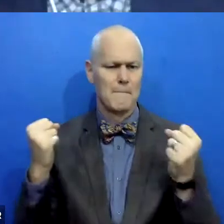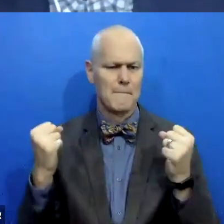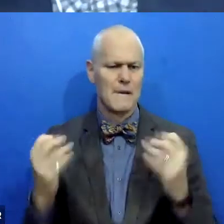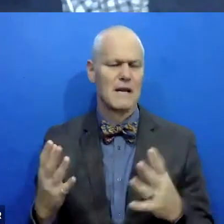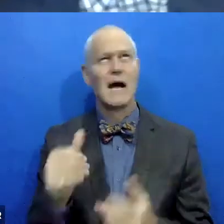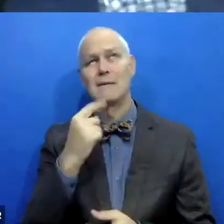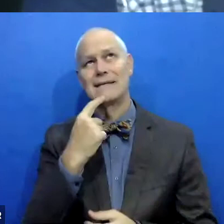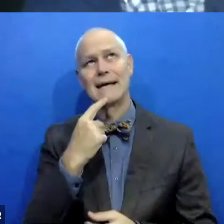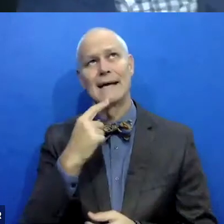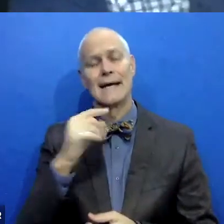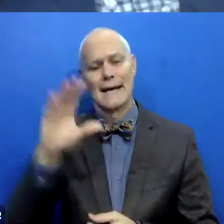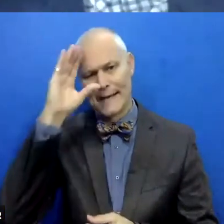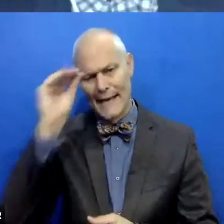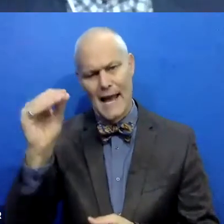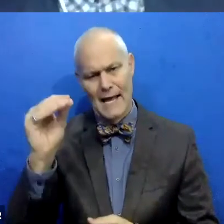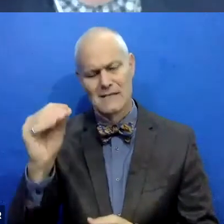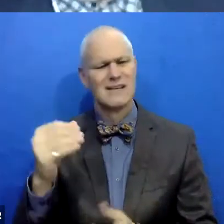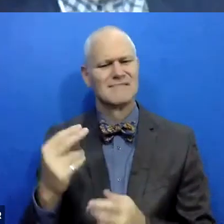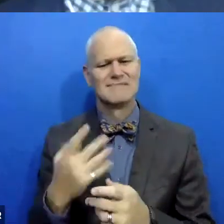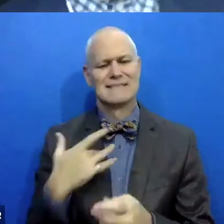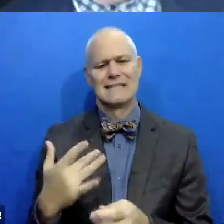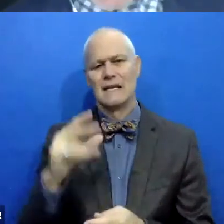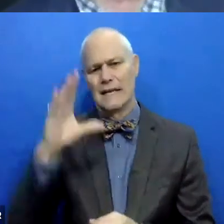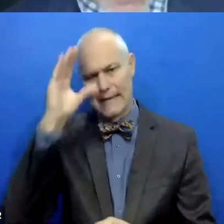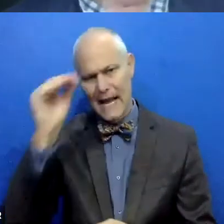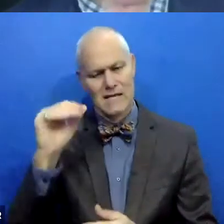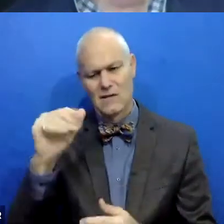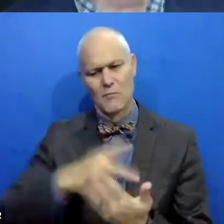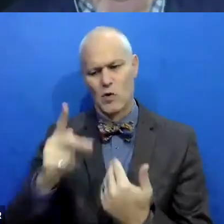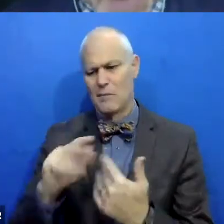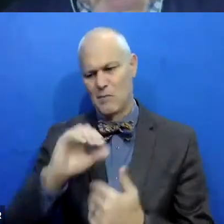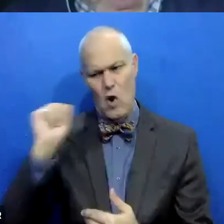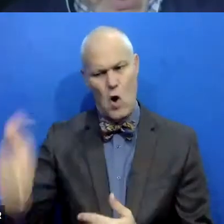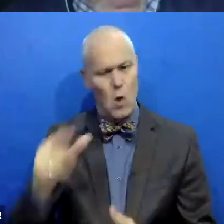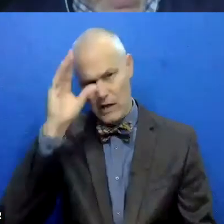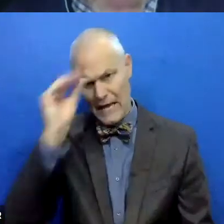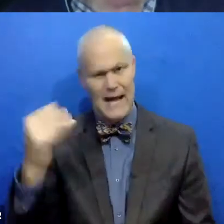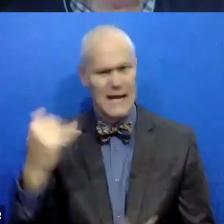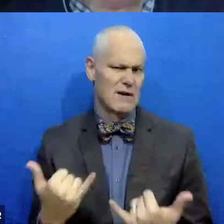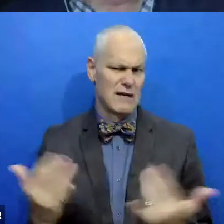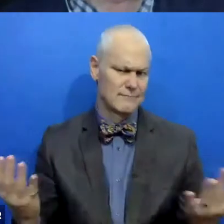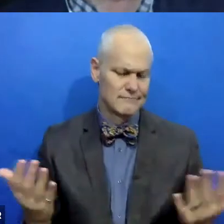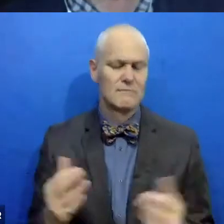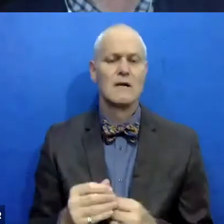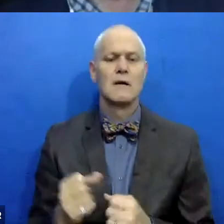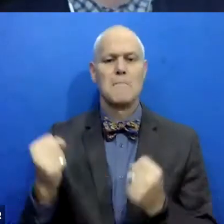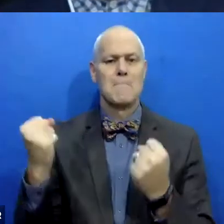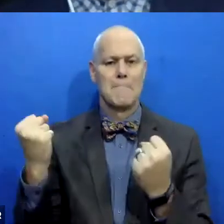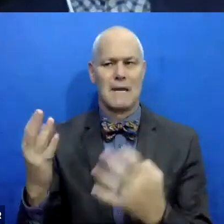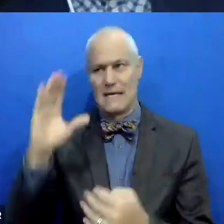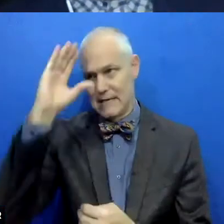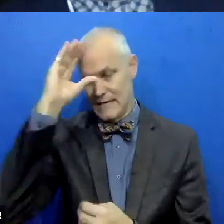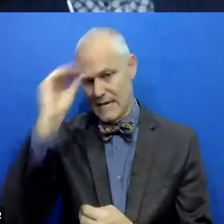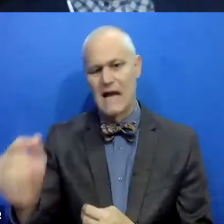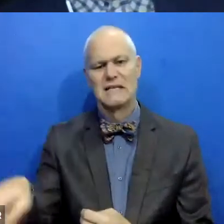say guys, I'm going to use male pronouns because it's all guys in our program right now. Um, a lot of the guys who we are screening know